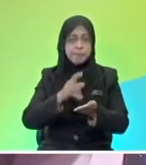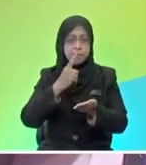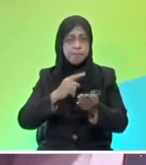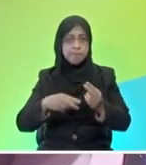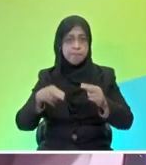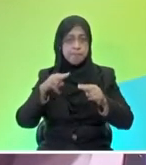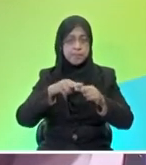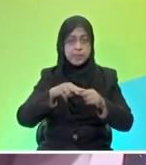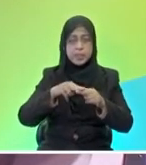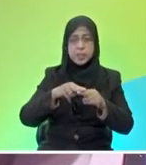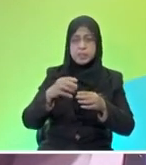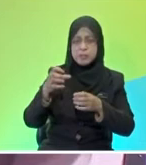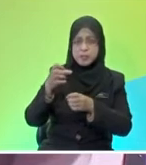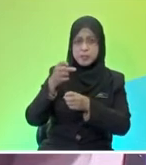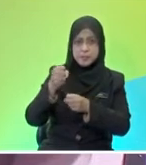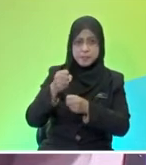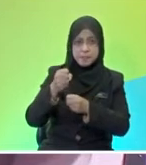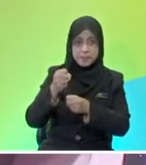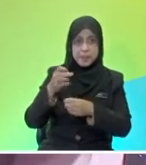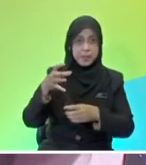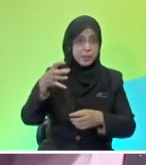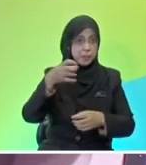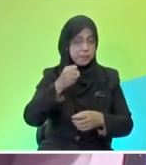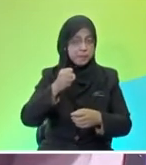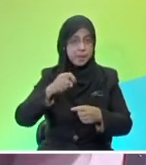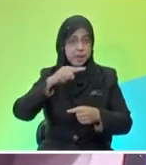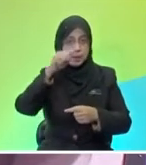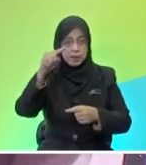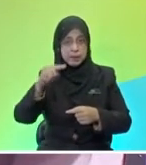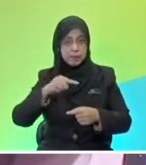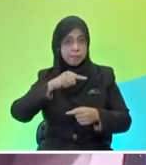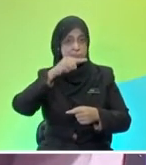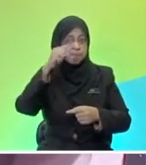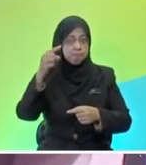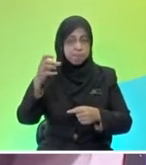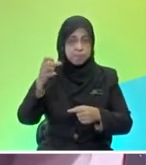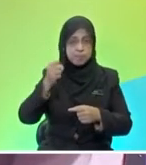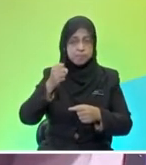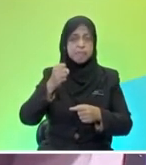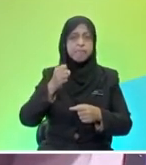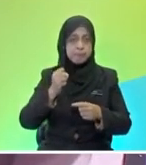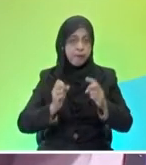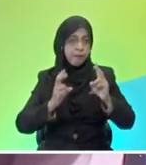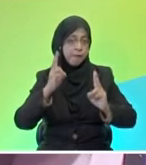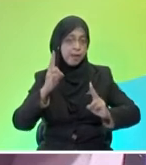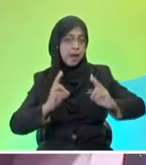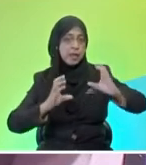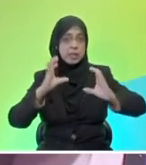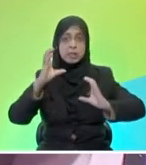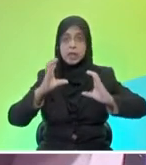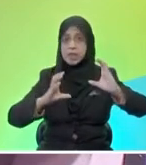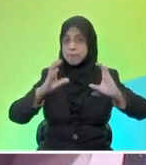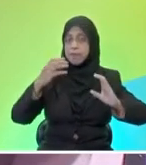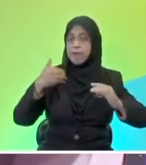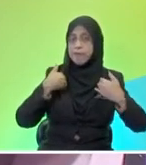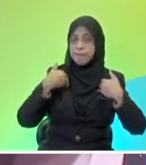the grip on the soil. And also in the vans, in vans and cars and any other vehicles, have trap